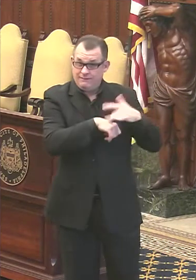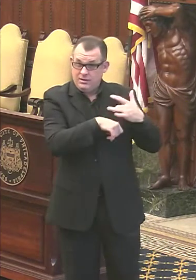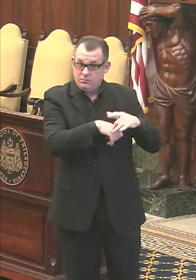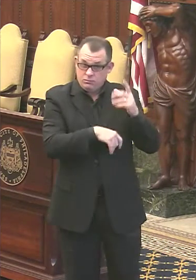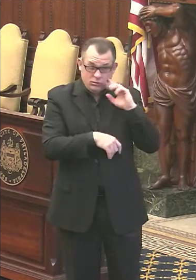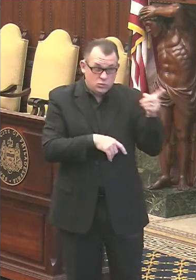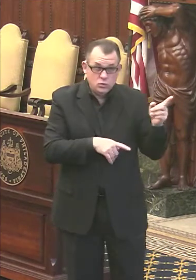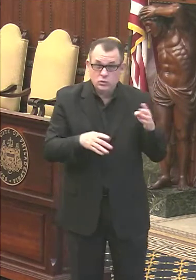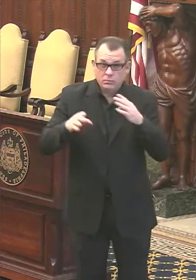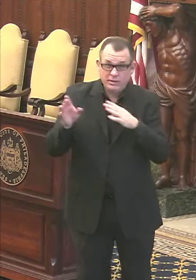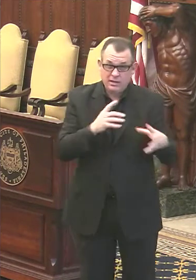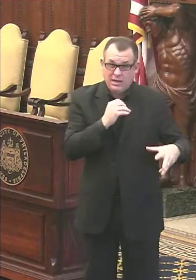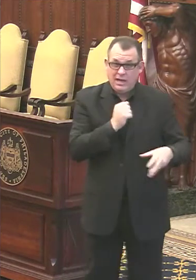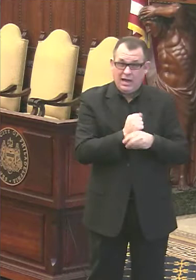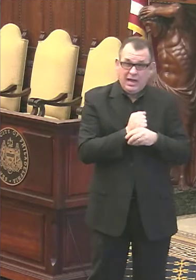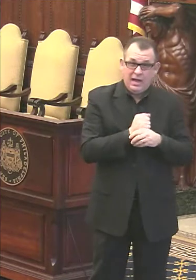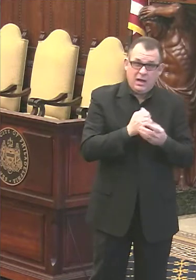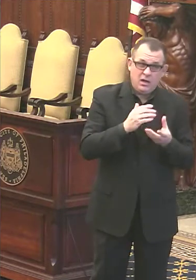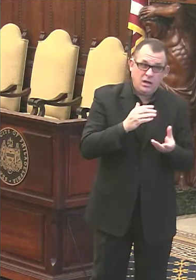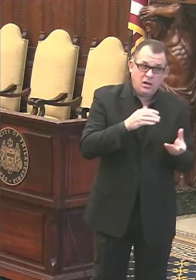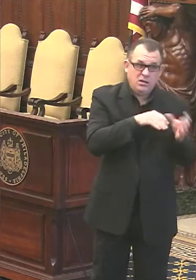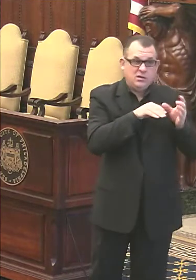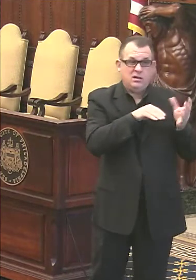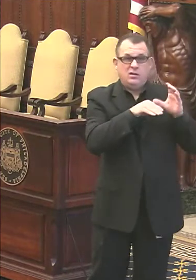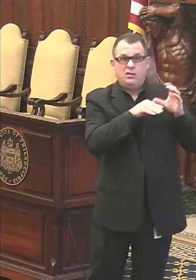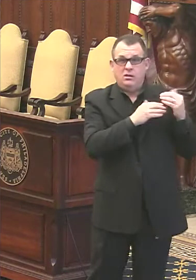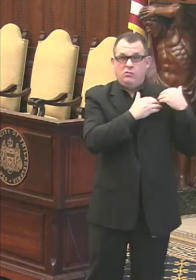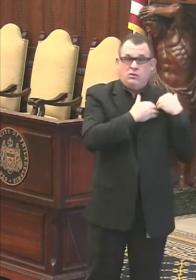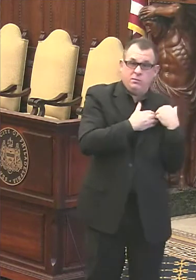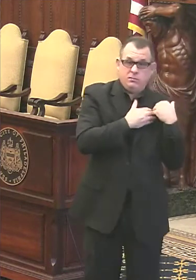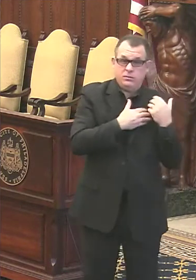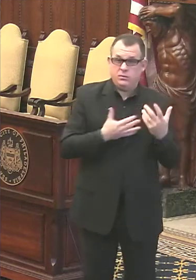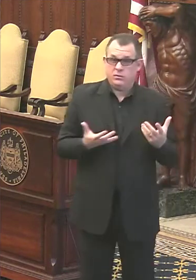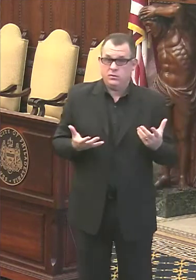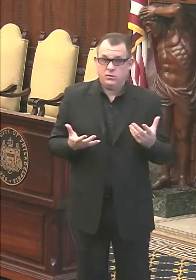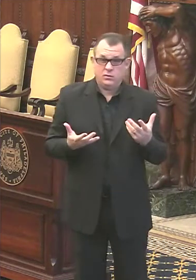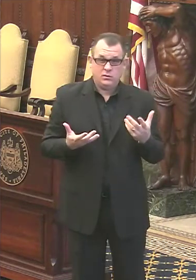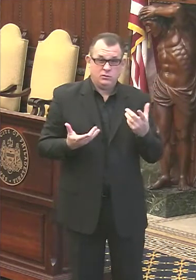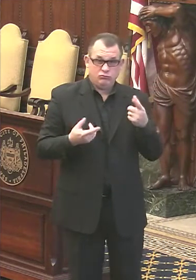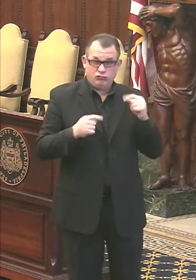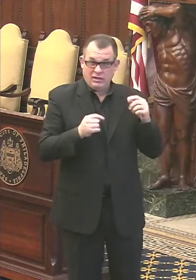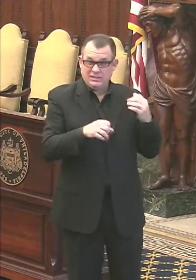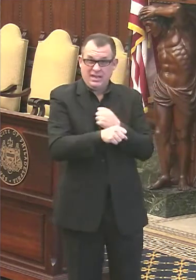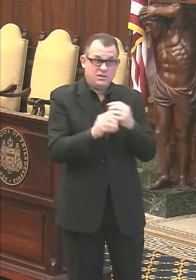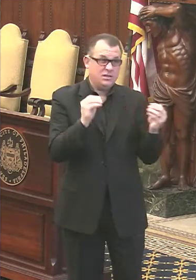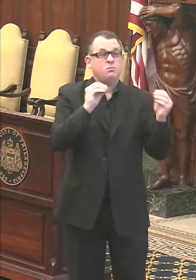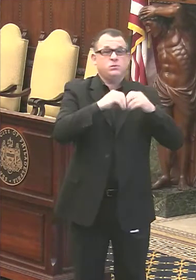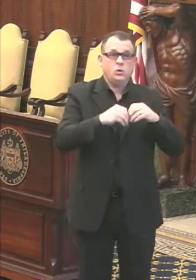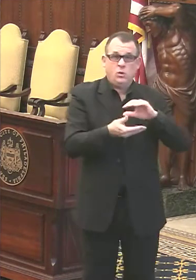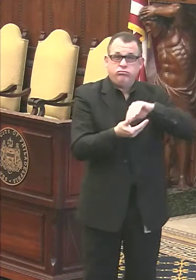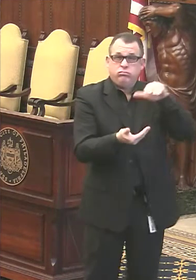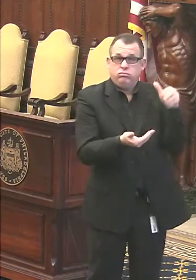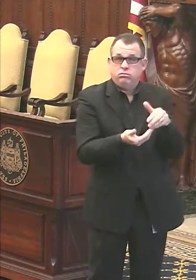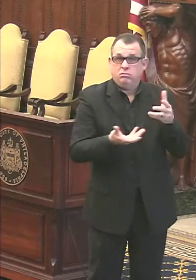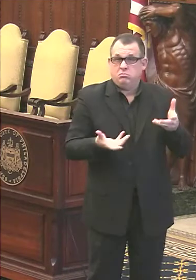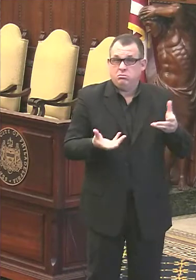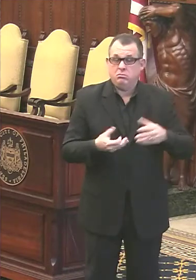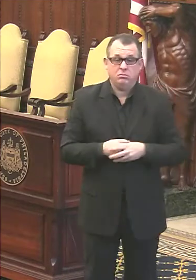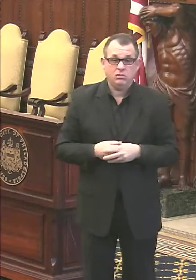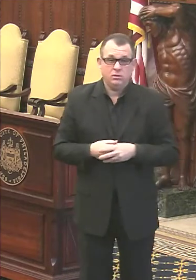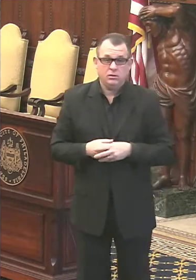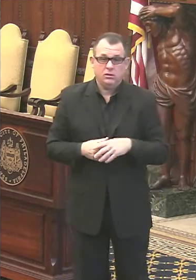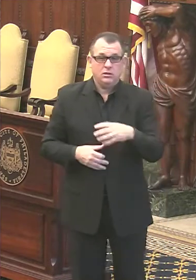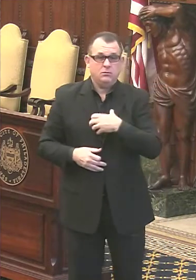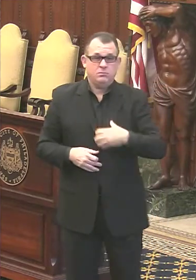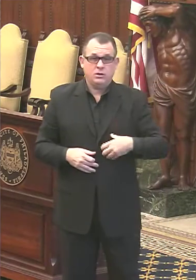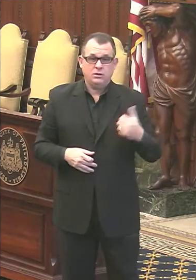additional, you know, um, you know, advocacy for us to get more in this case or have any thoughts? I think, I